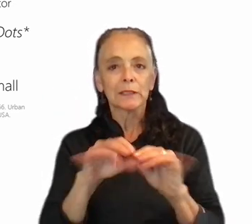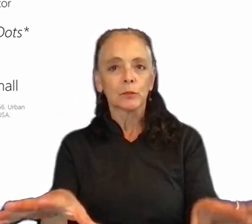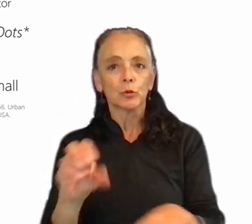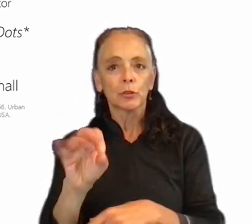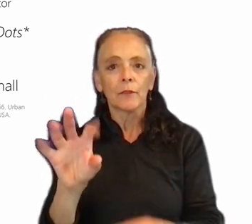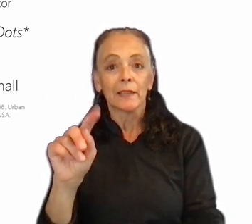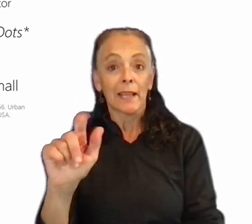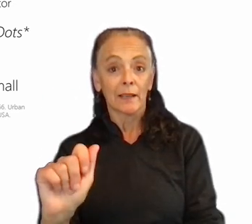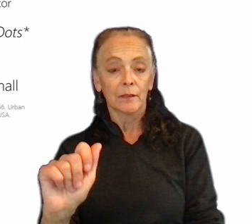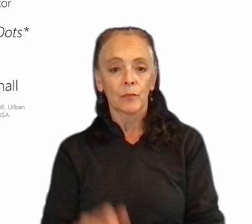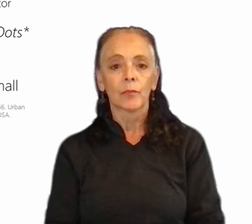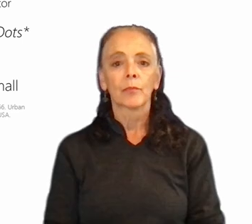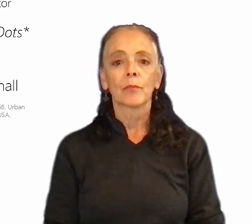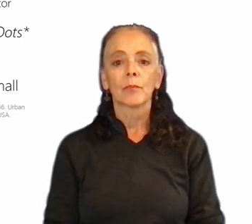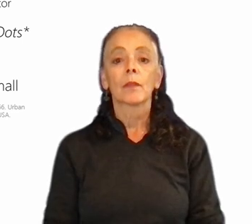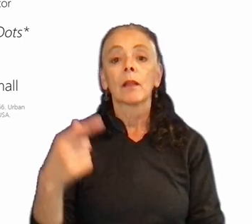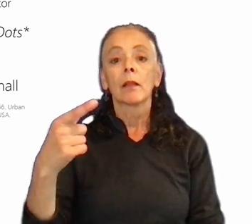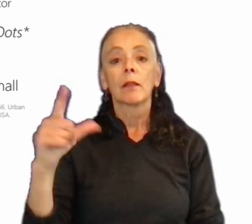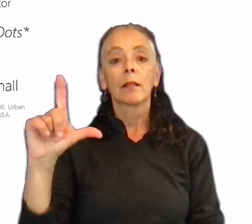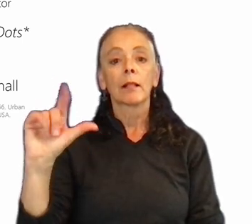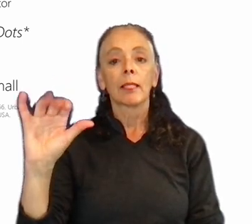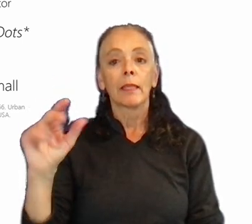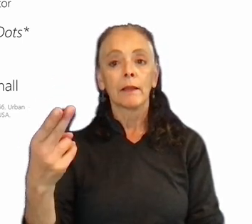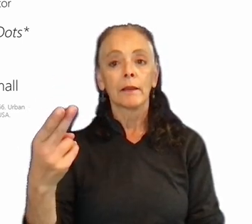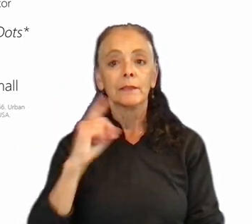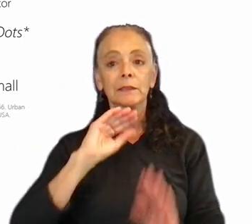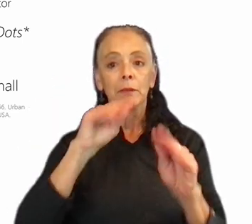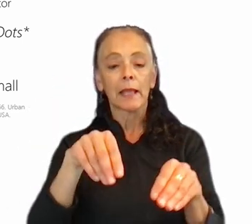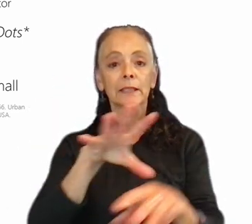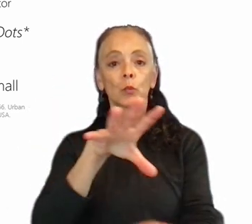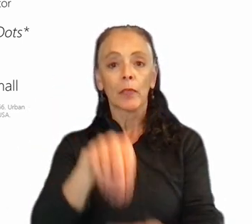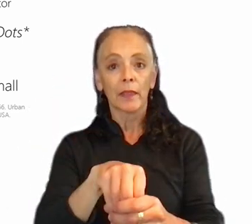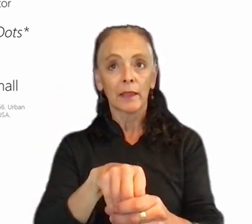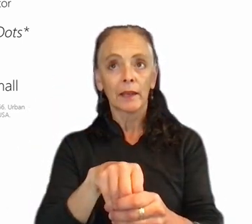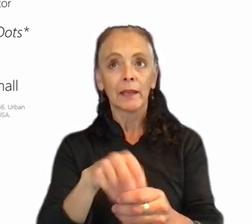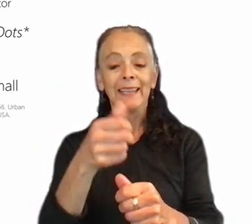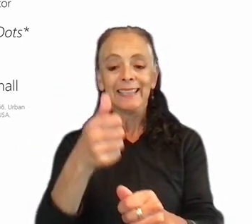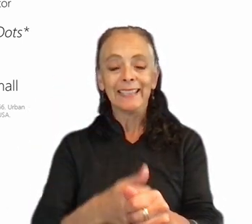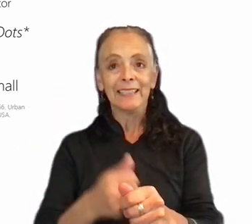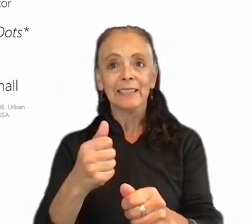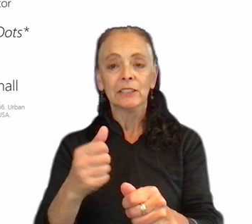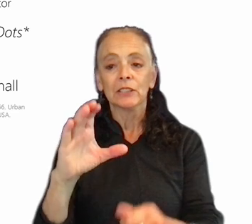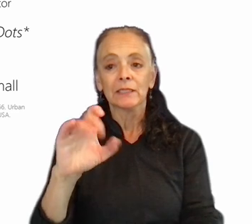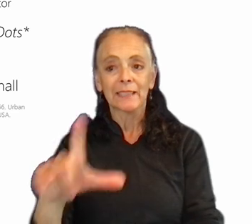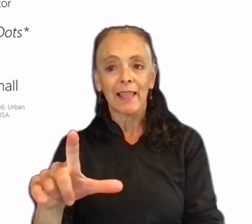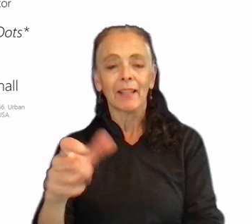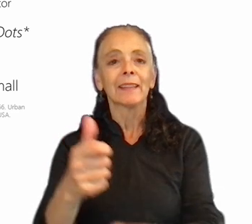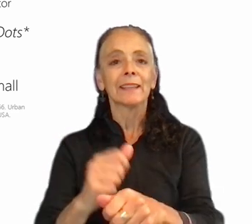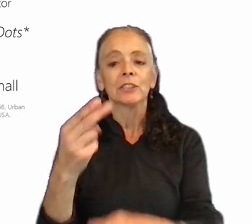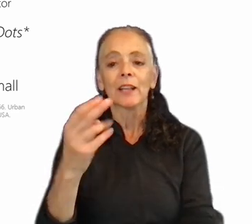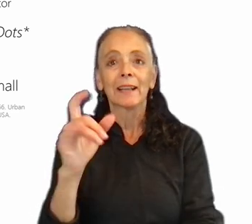data. A cliff is then placed within each cell, within each hexagon,